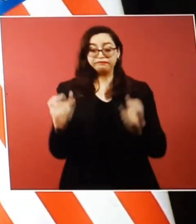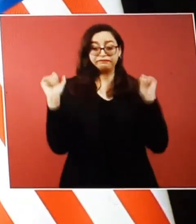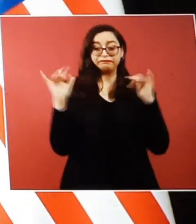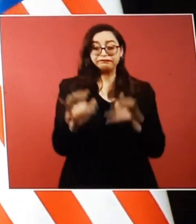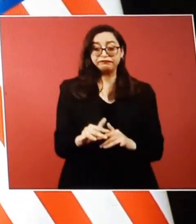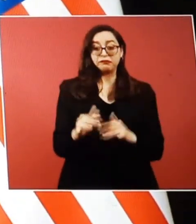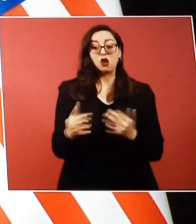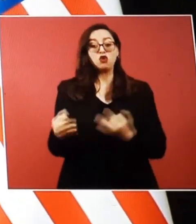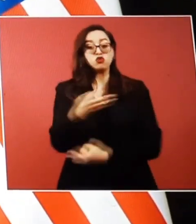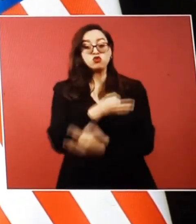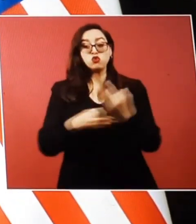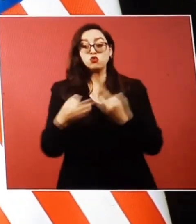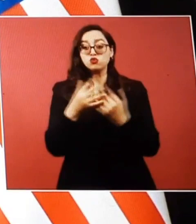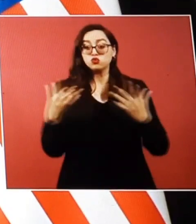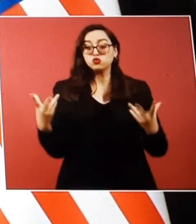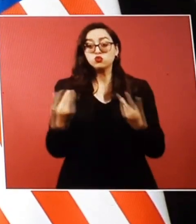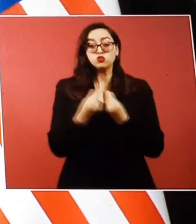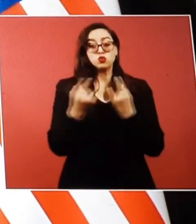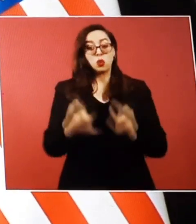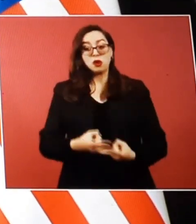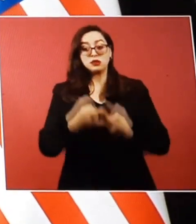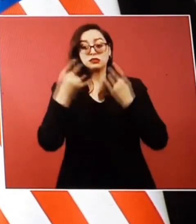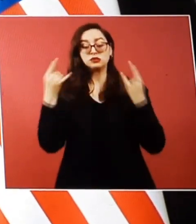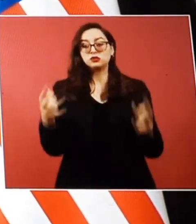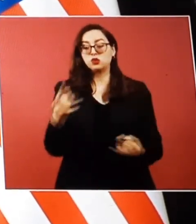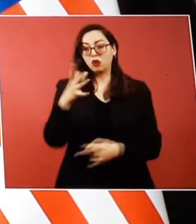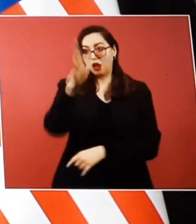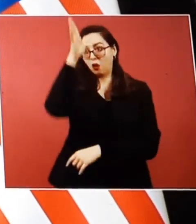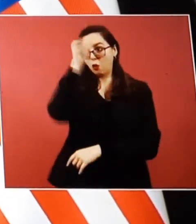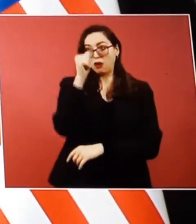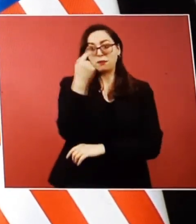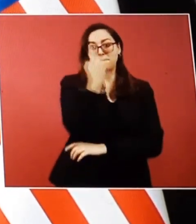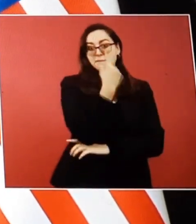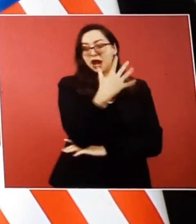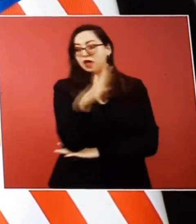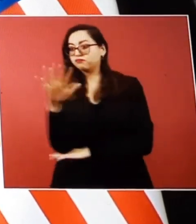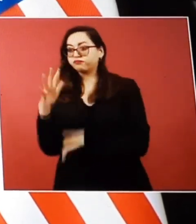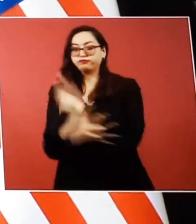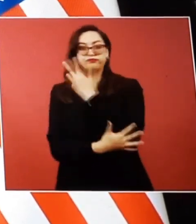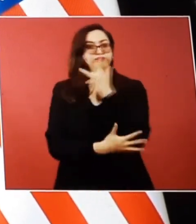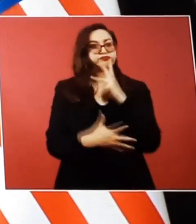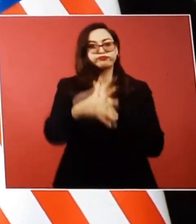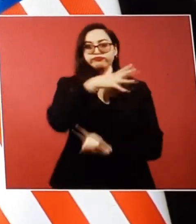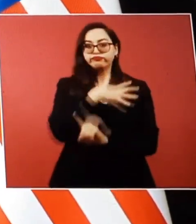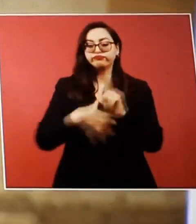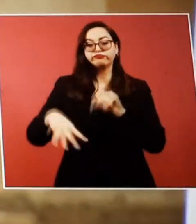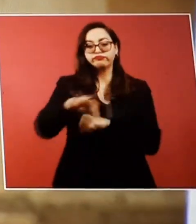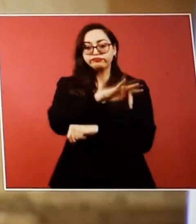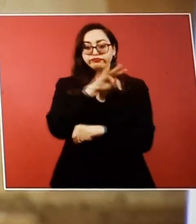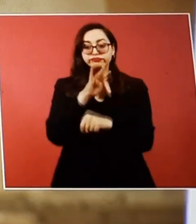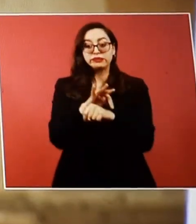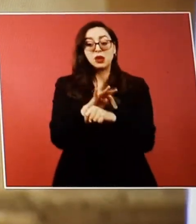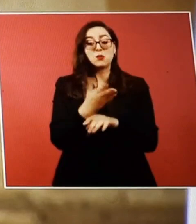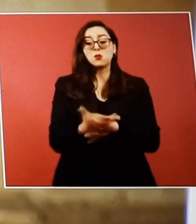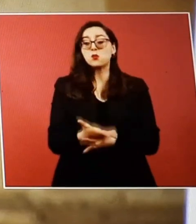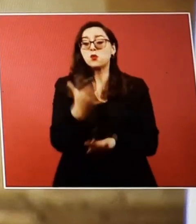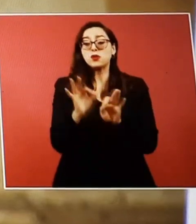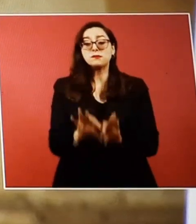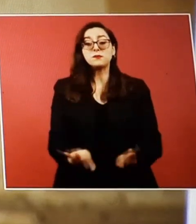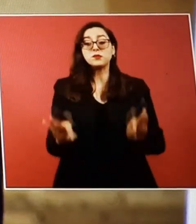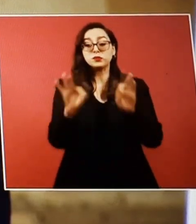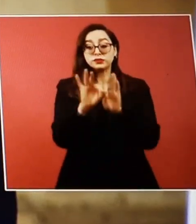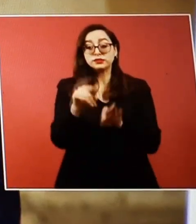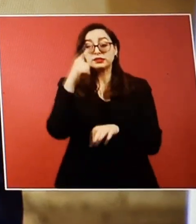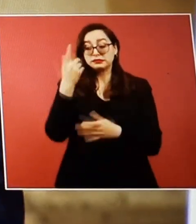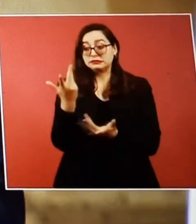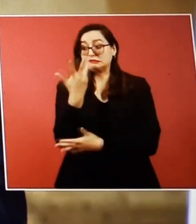the countries around the world and we reached a historic agreement to preserve and protect nature. This